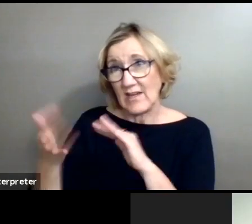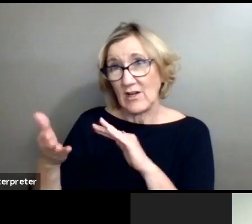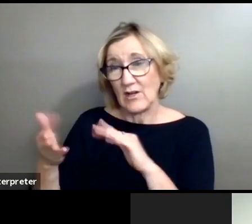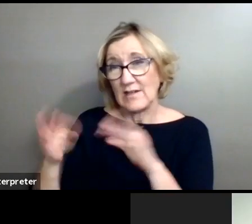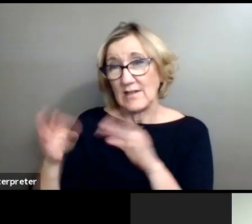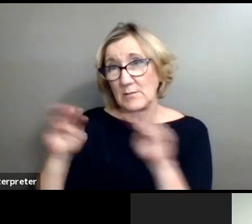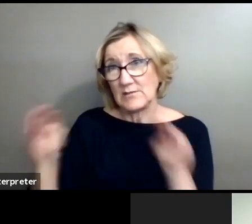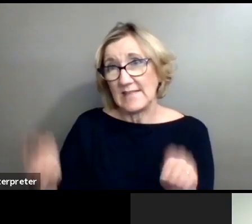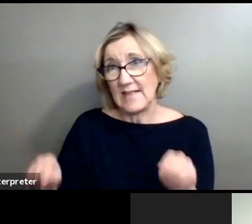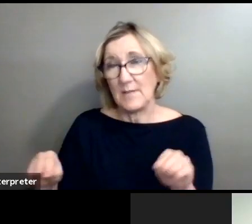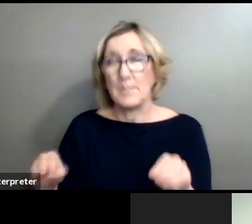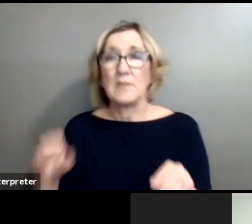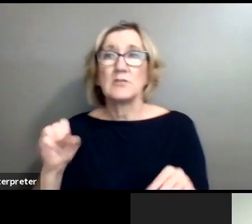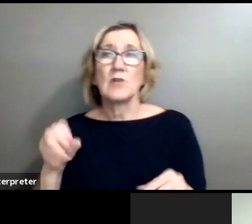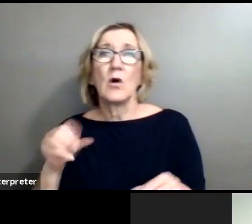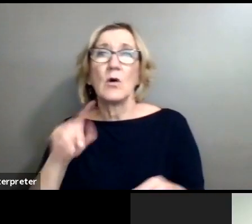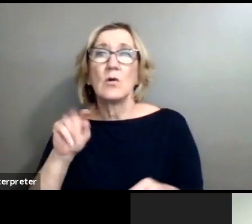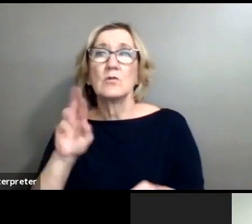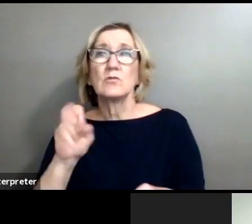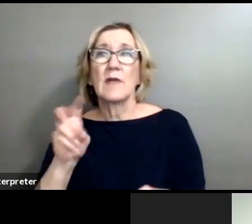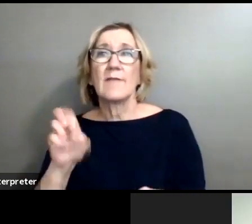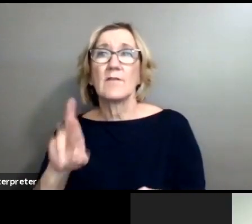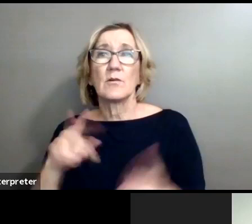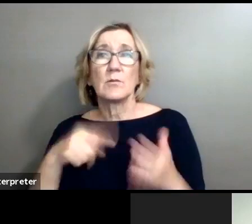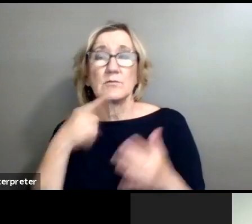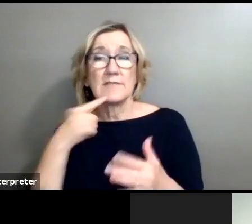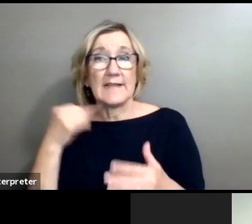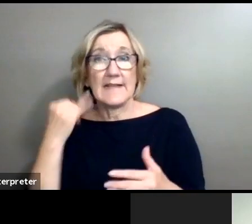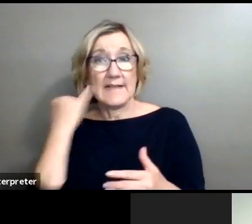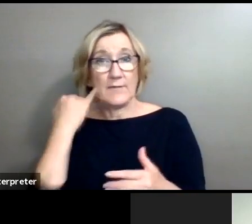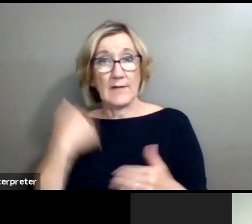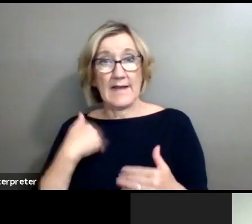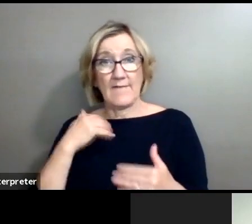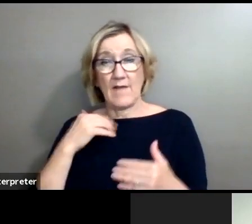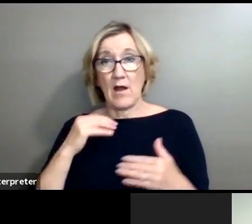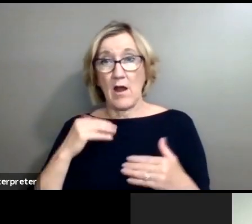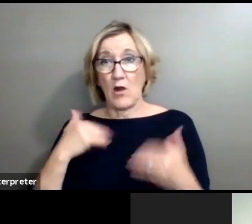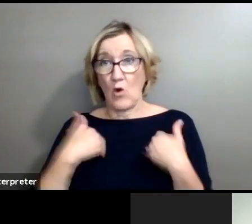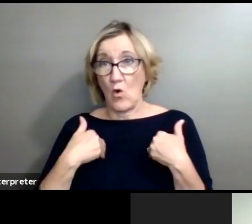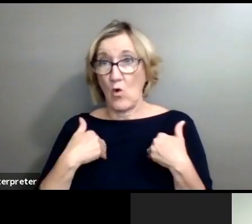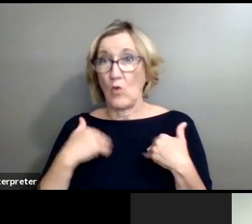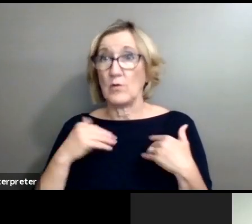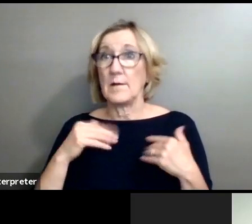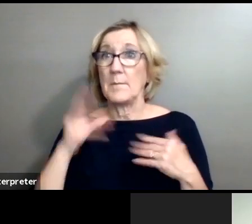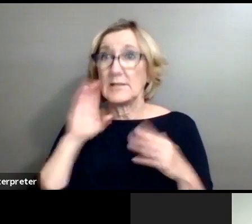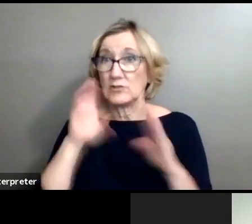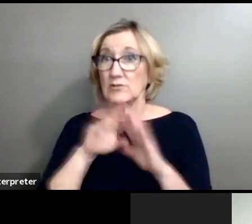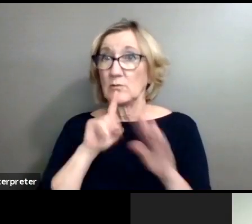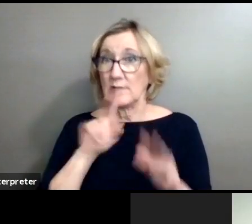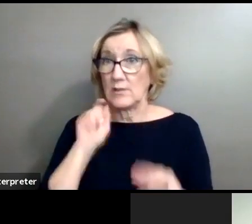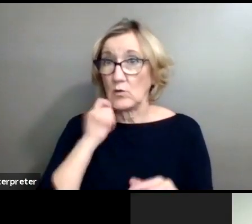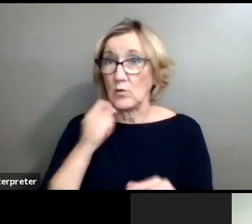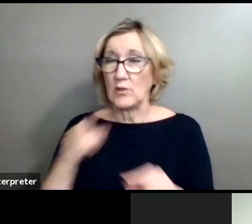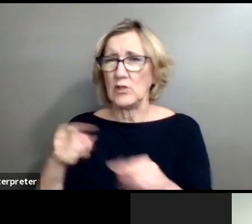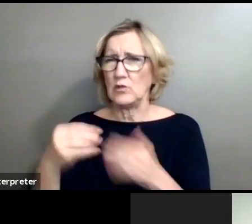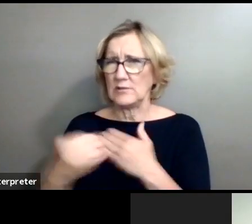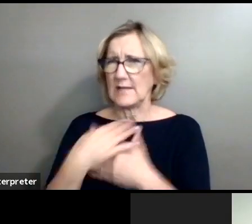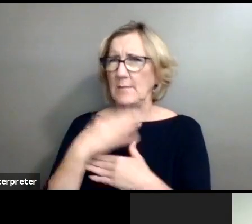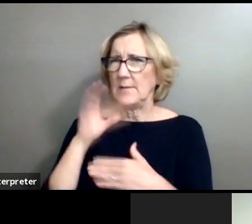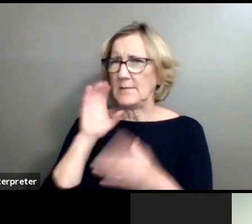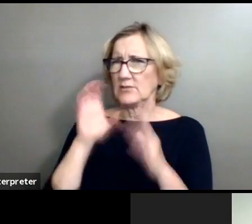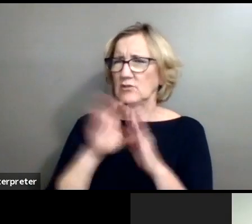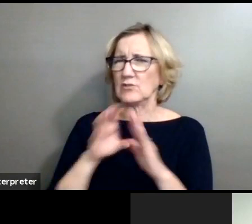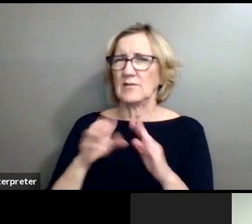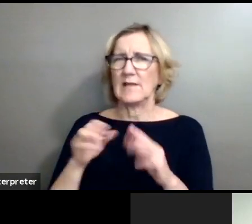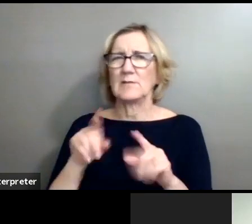Trevor, what would you say if I said we have our own pictures that are also pretty cool? And then that, I think you sent me over some pictures that are